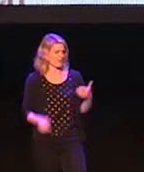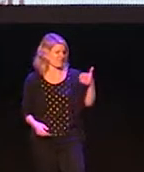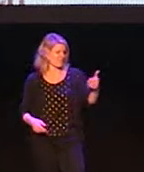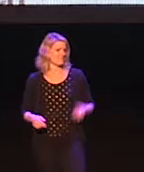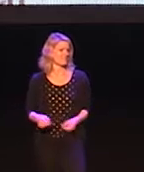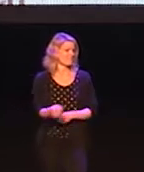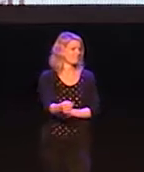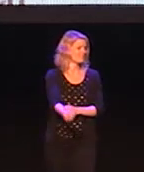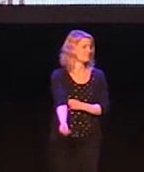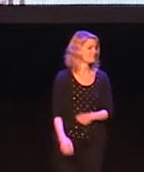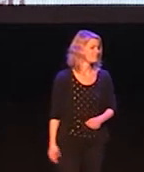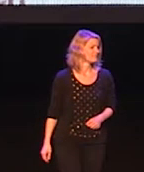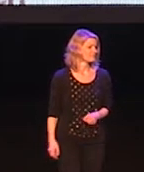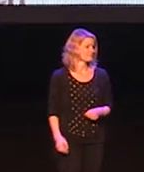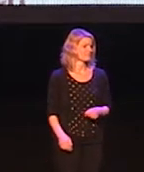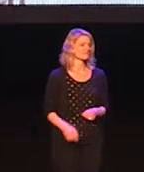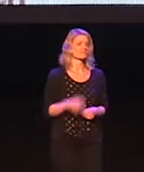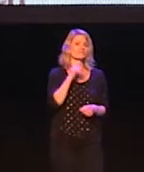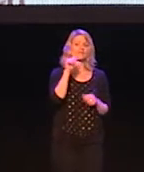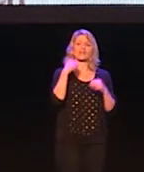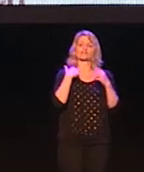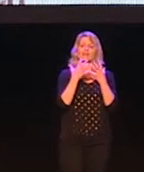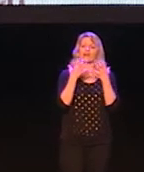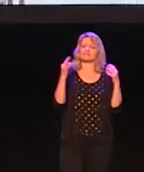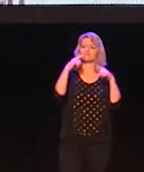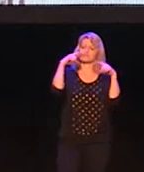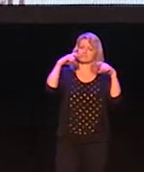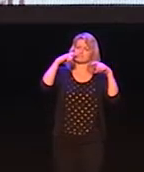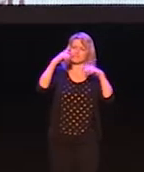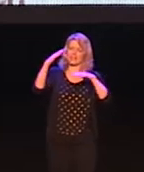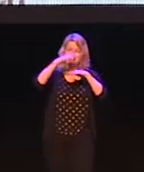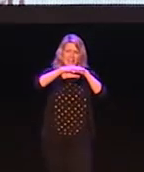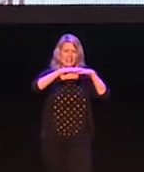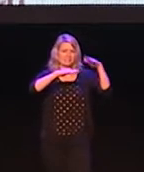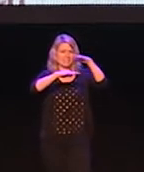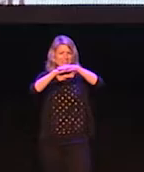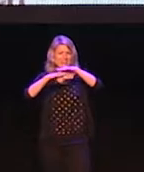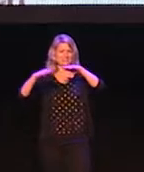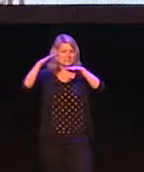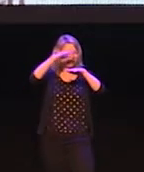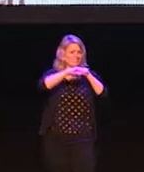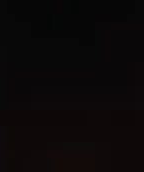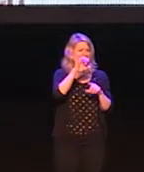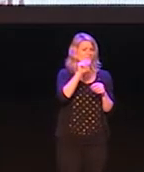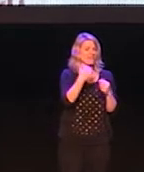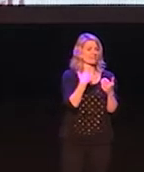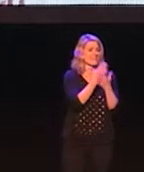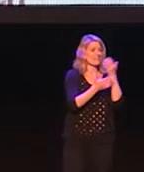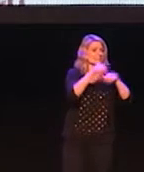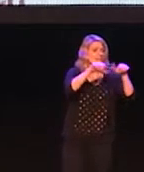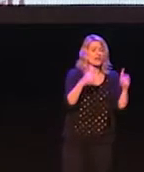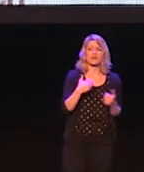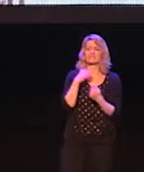be impressed by its beauty, just in how it looks, and it is pretty, but it's a language, which means